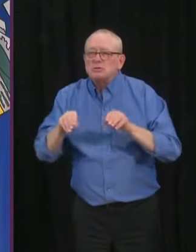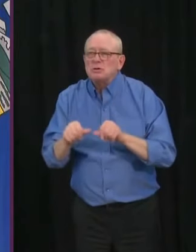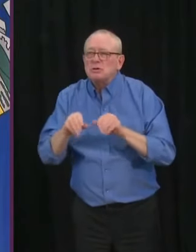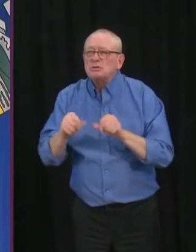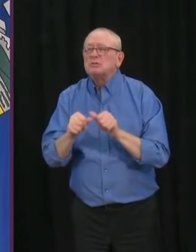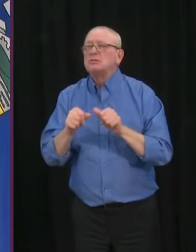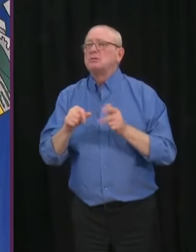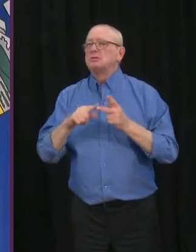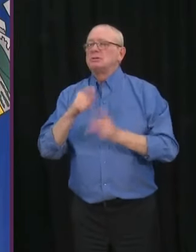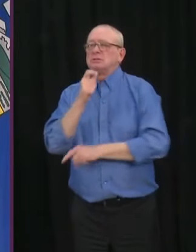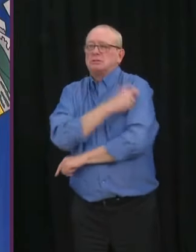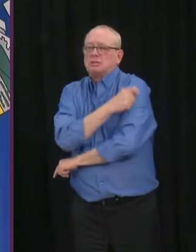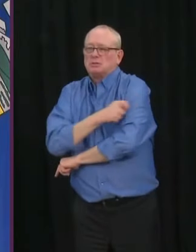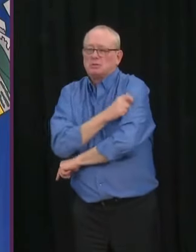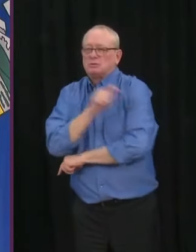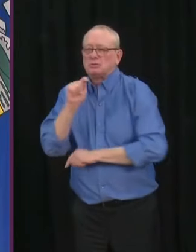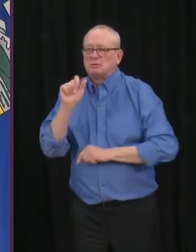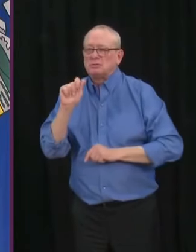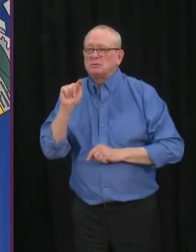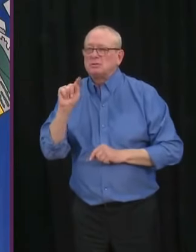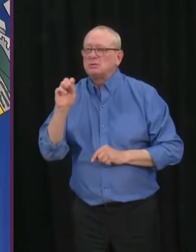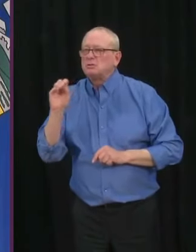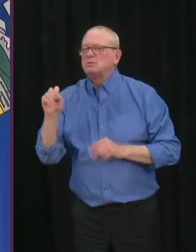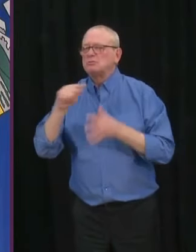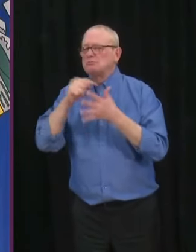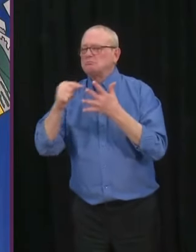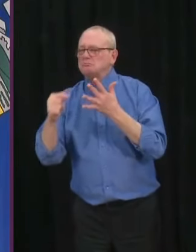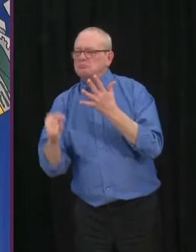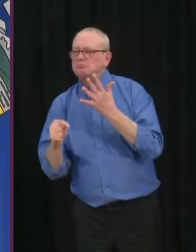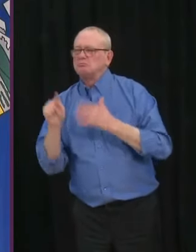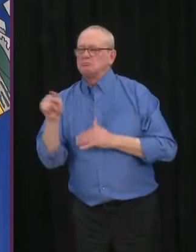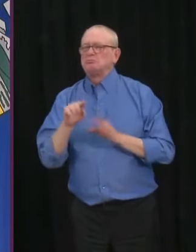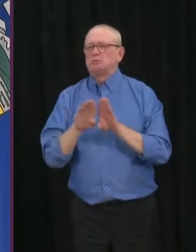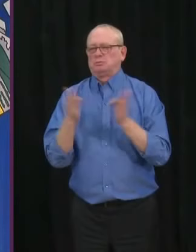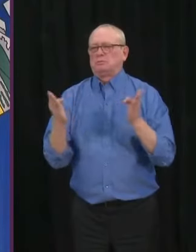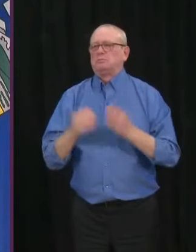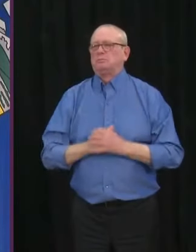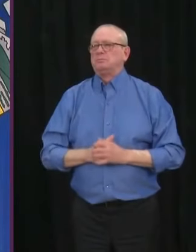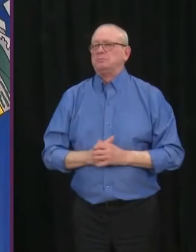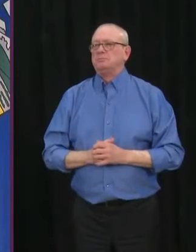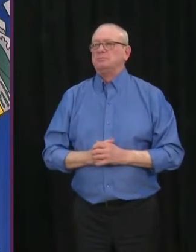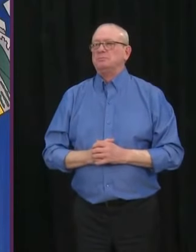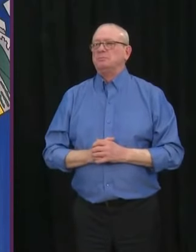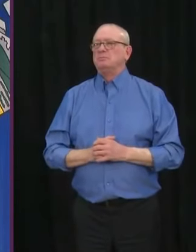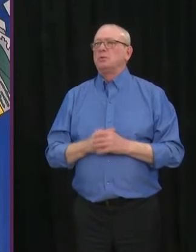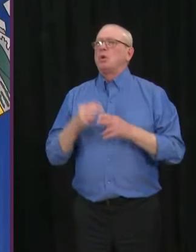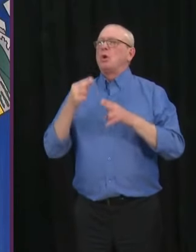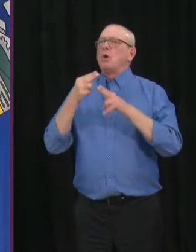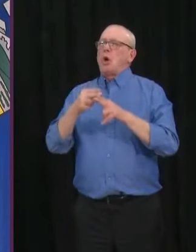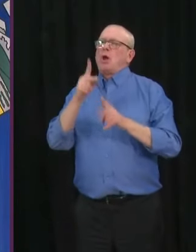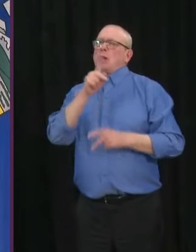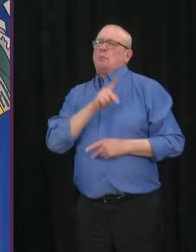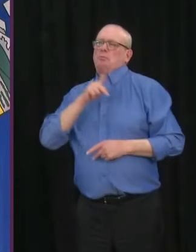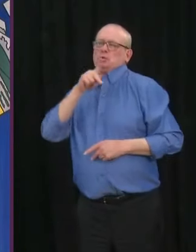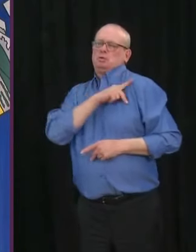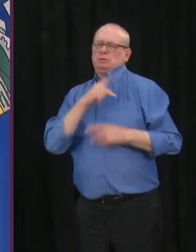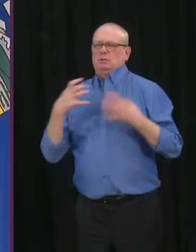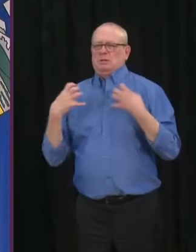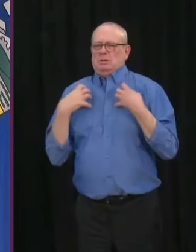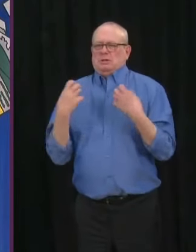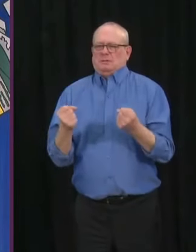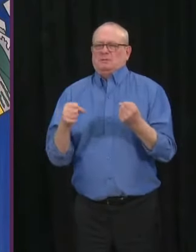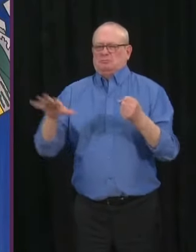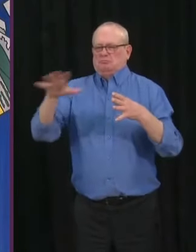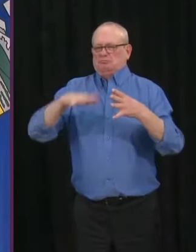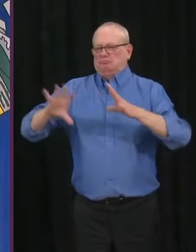tattoo shops, and other of our many different personal wellness, personal and wellness services businesses throughout the